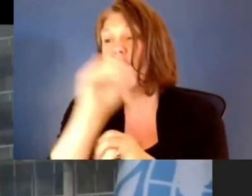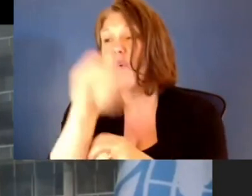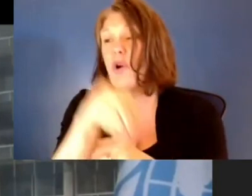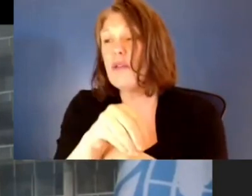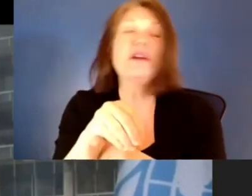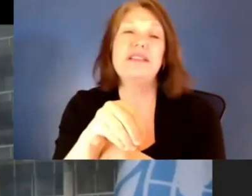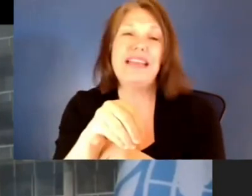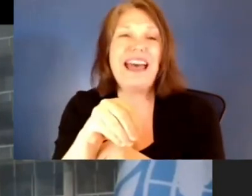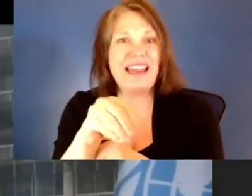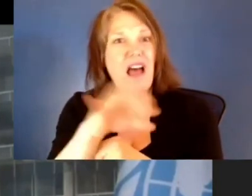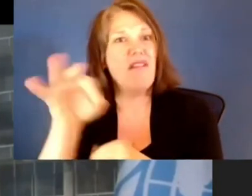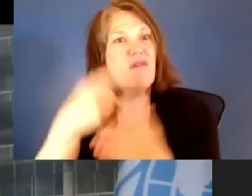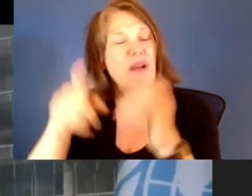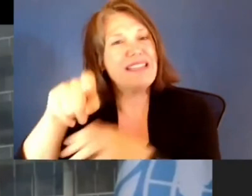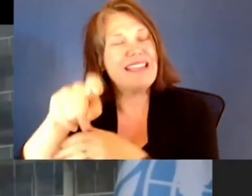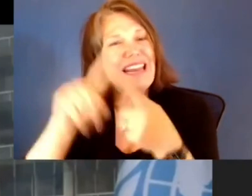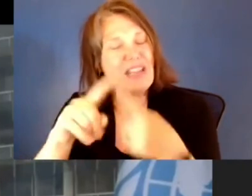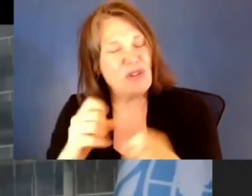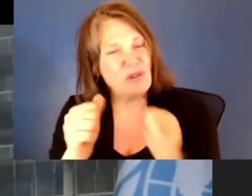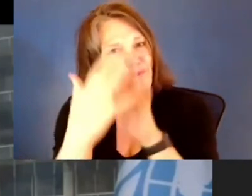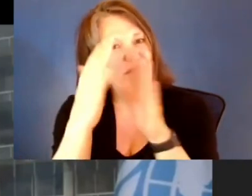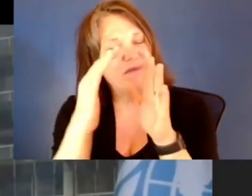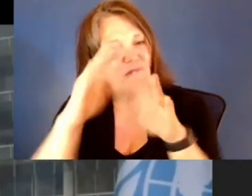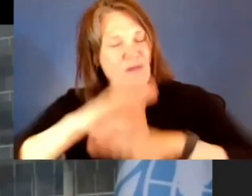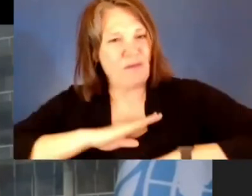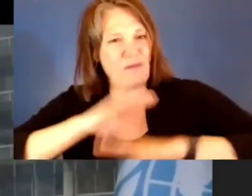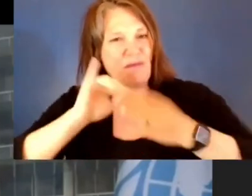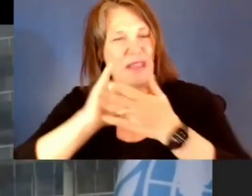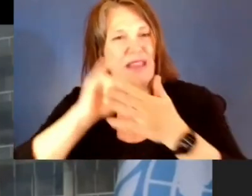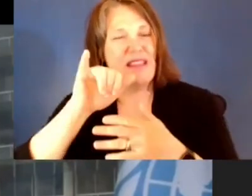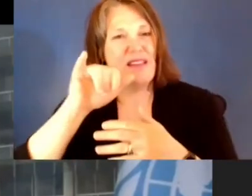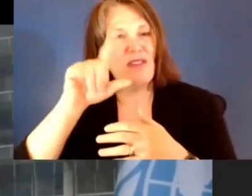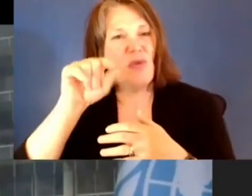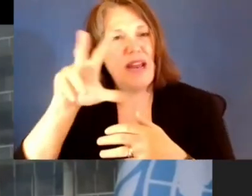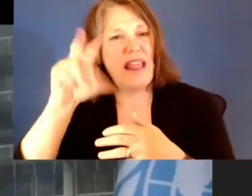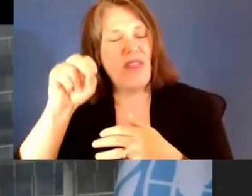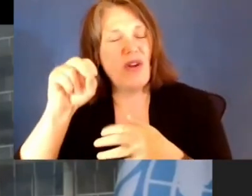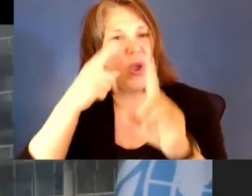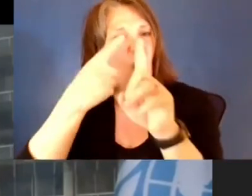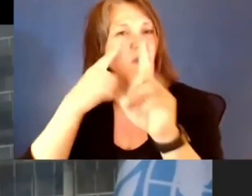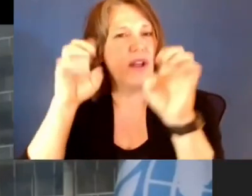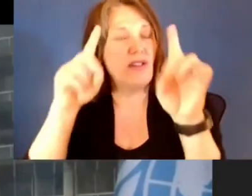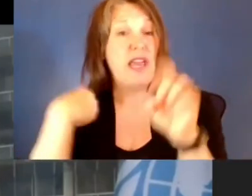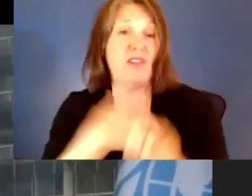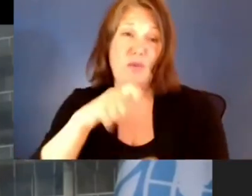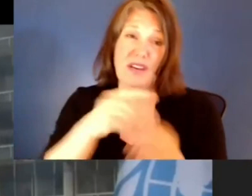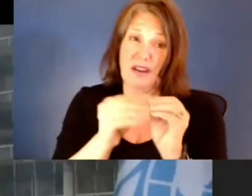Nations goal for 2030 in education. We need more investment and we need it now.